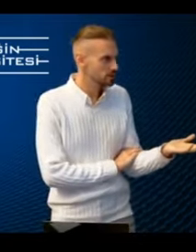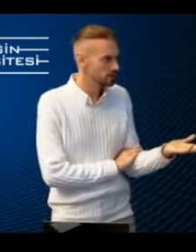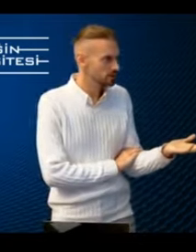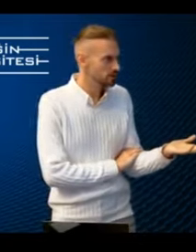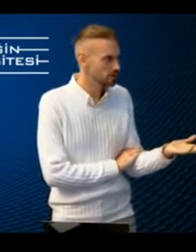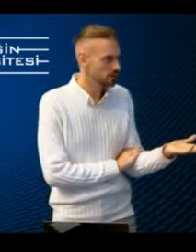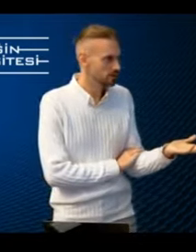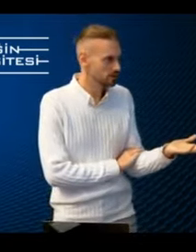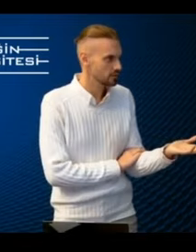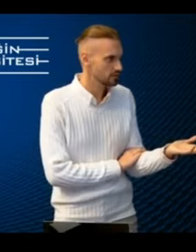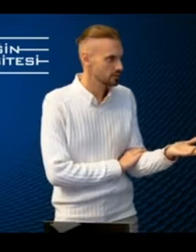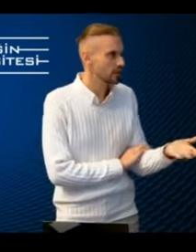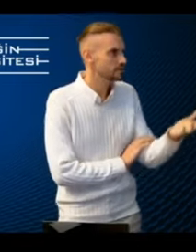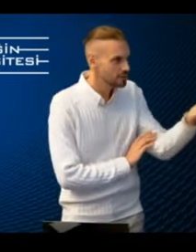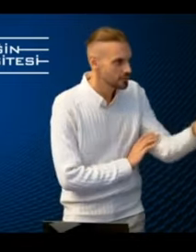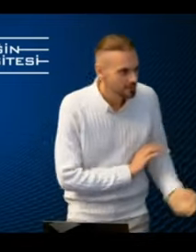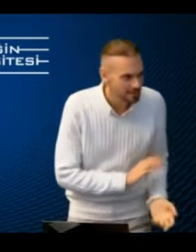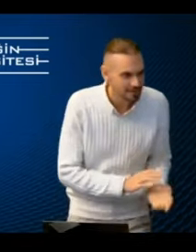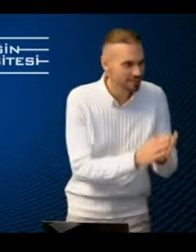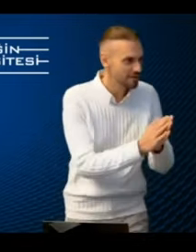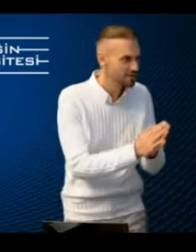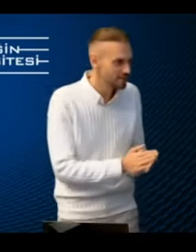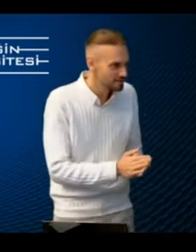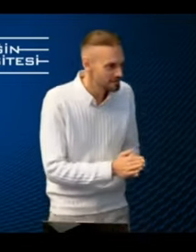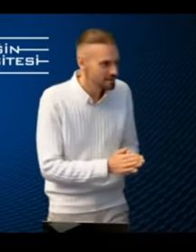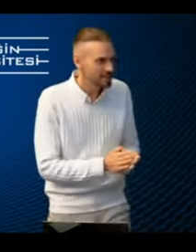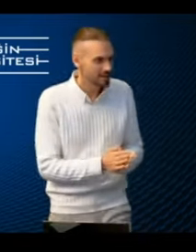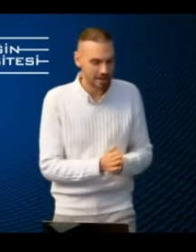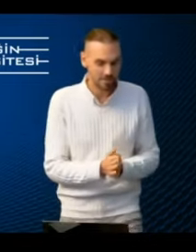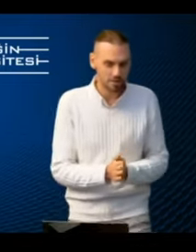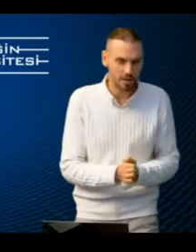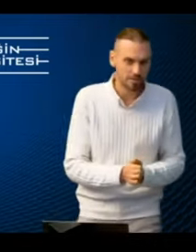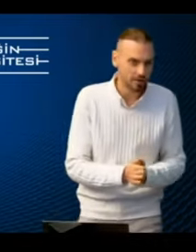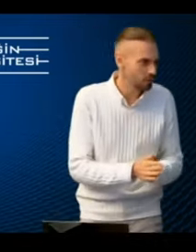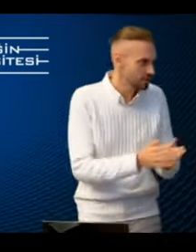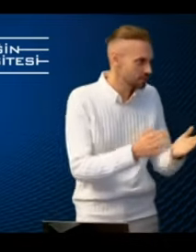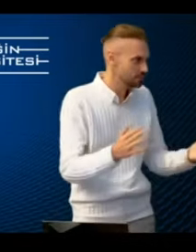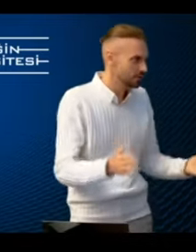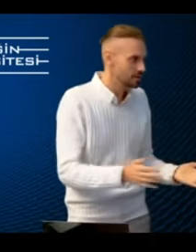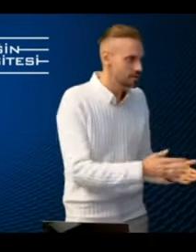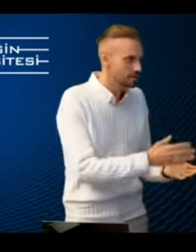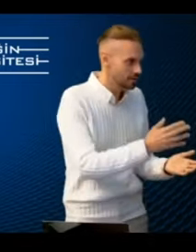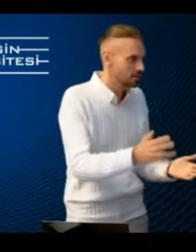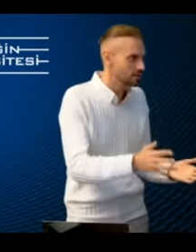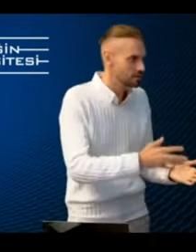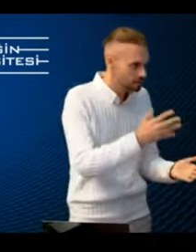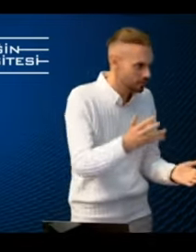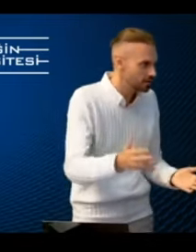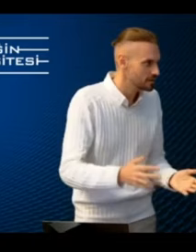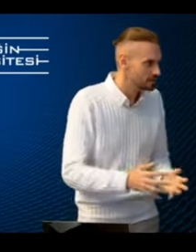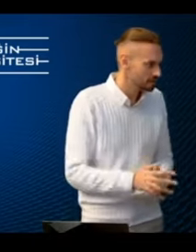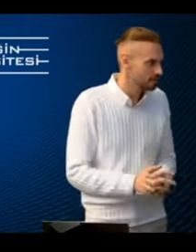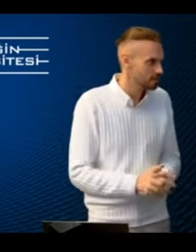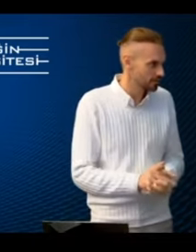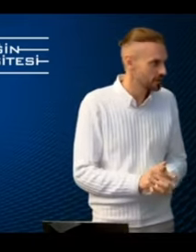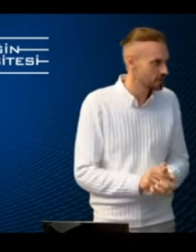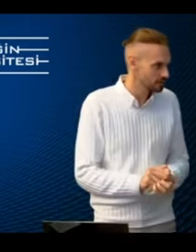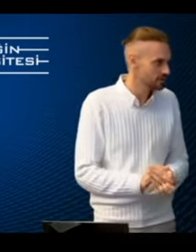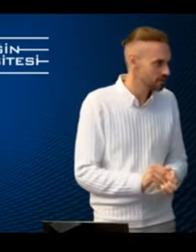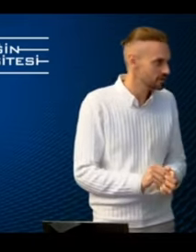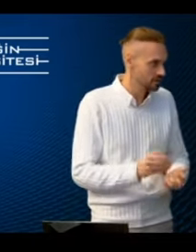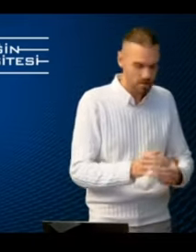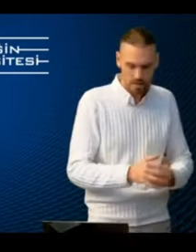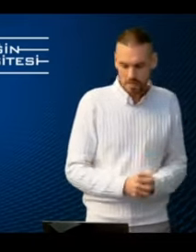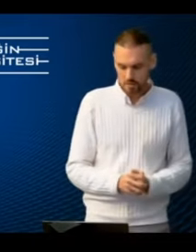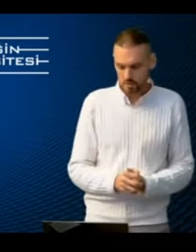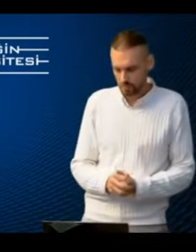channels, right? 19? 19 already. Congratulations. And then you have how many suppliers and third suppliers that provide the